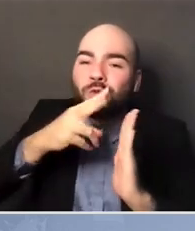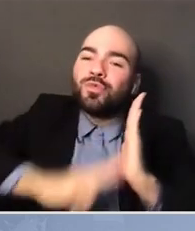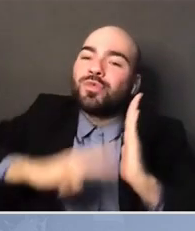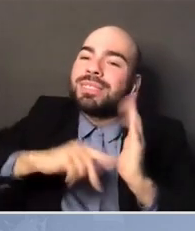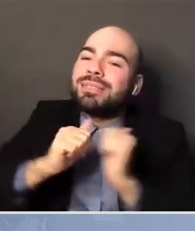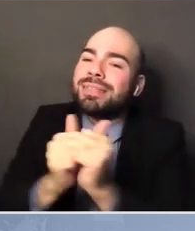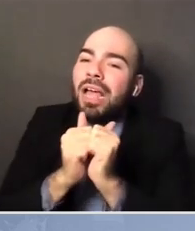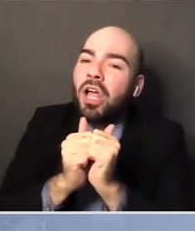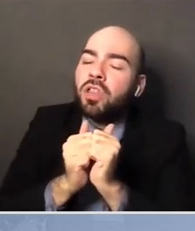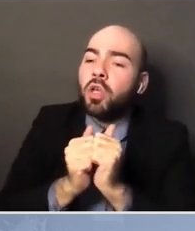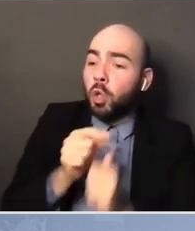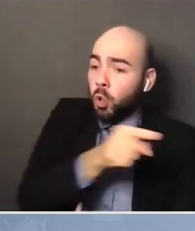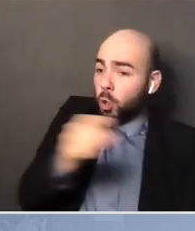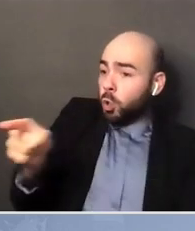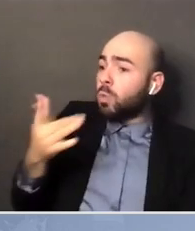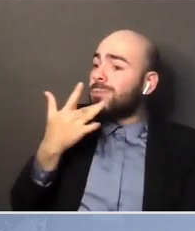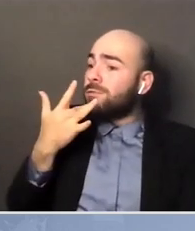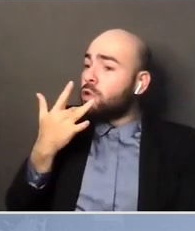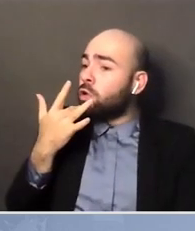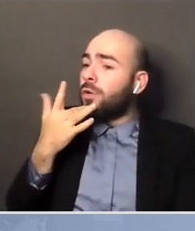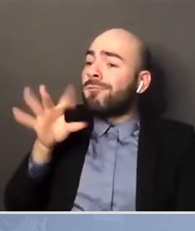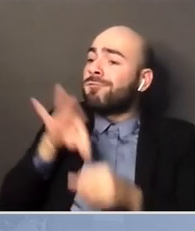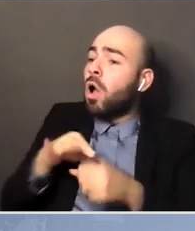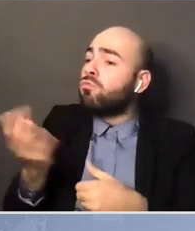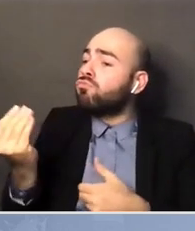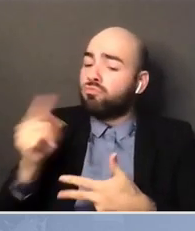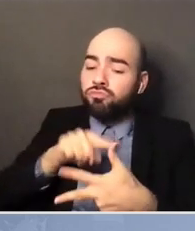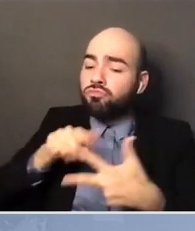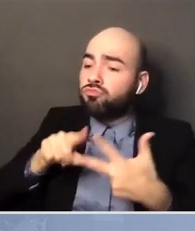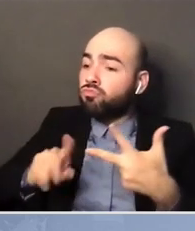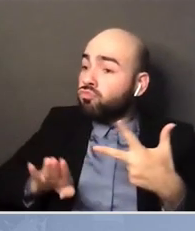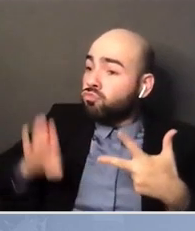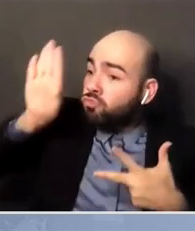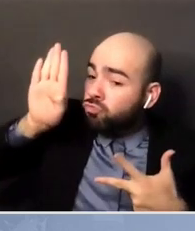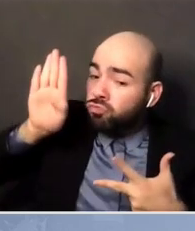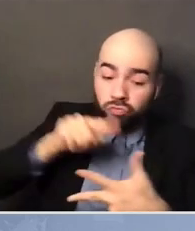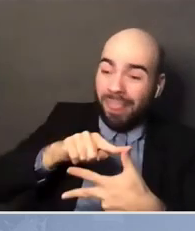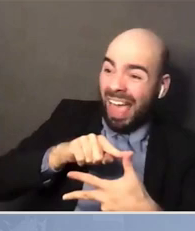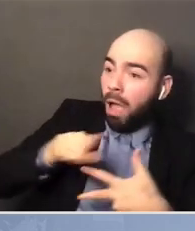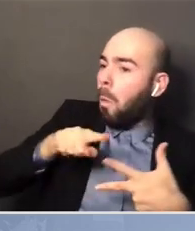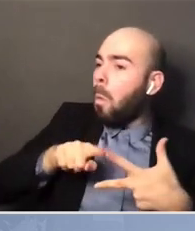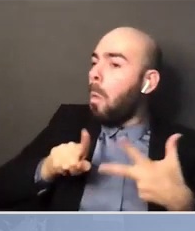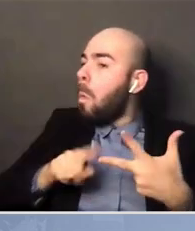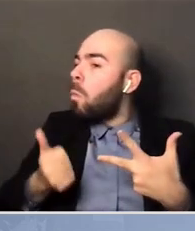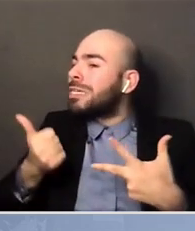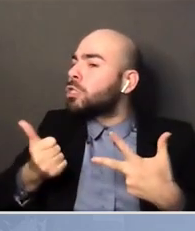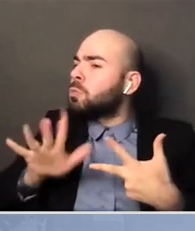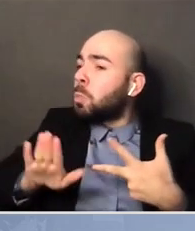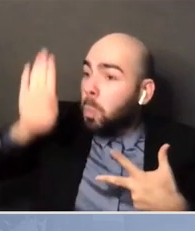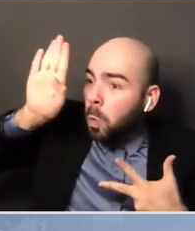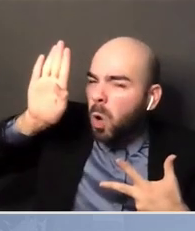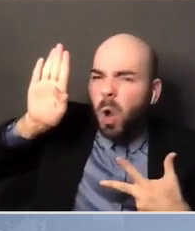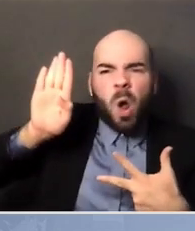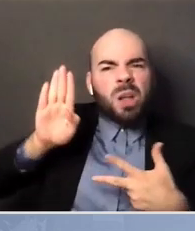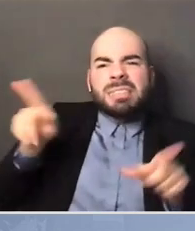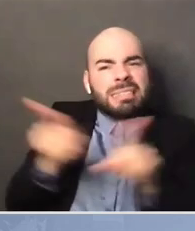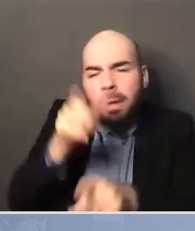all want to read first? Giving people, giving kids a sense that they have a voice,